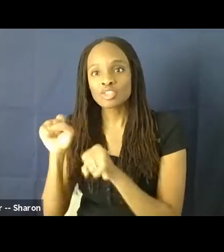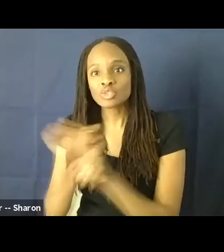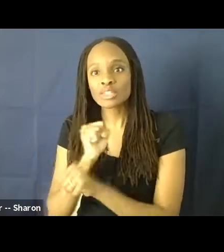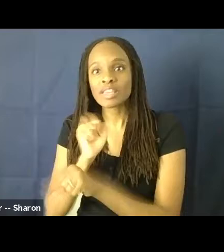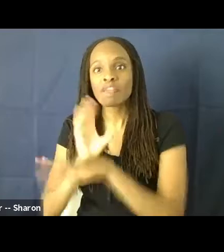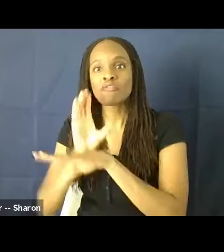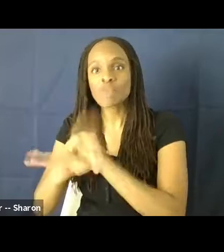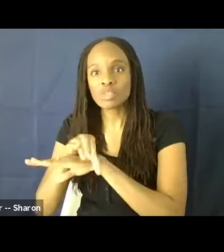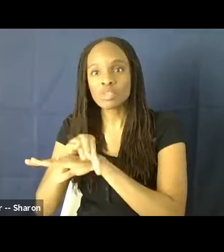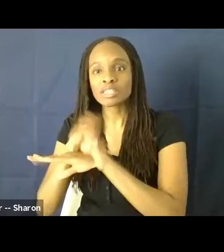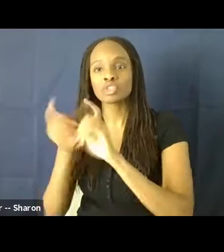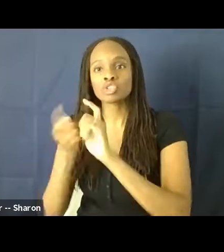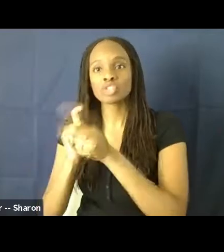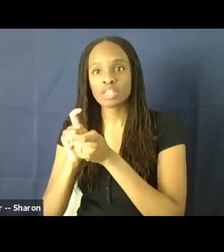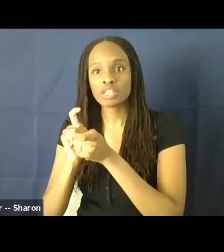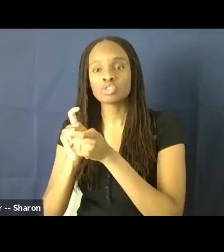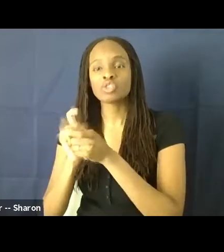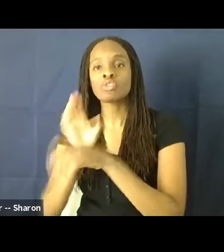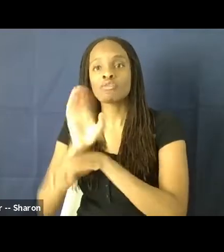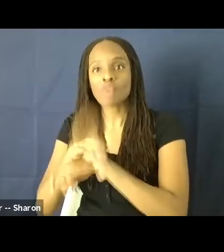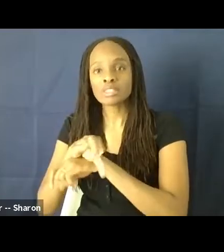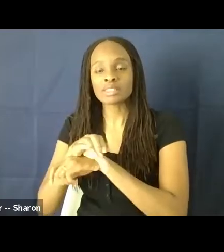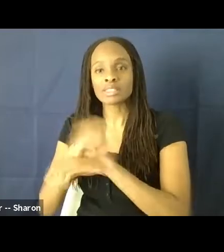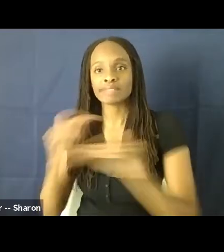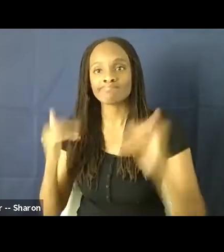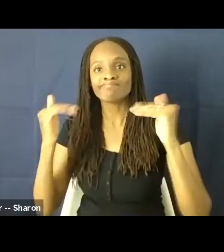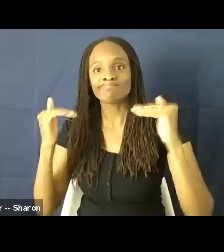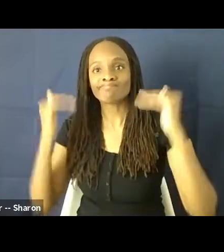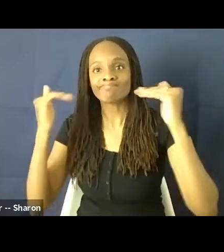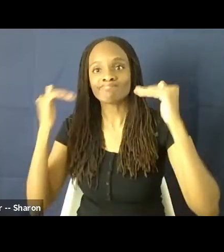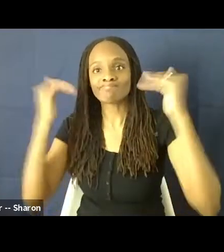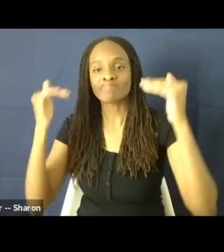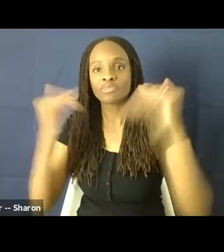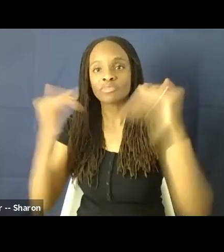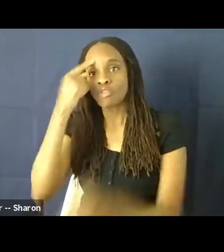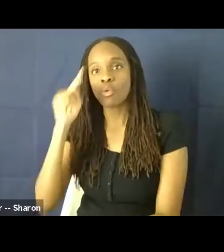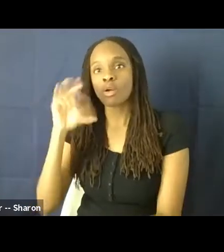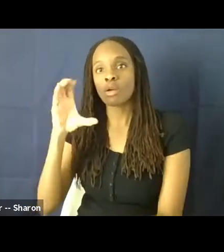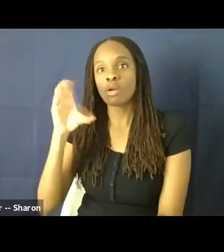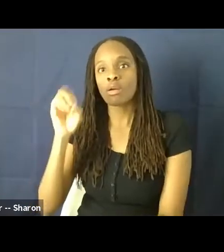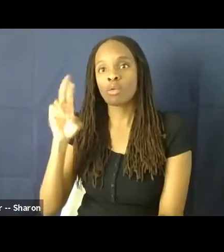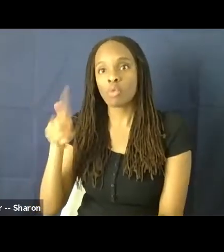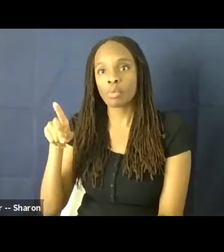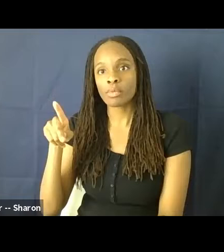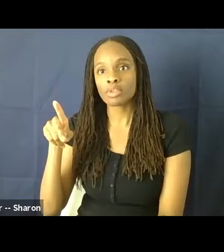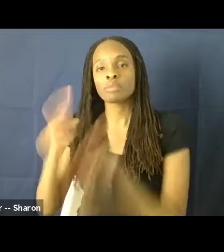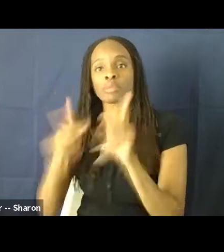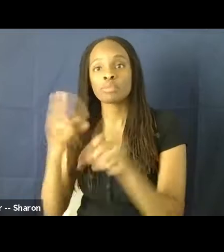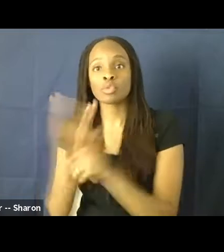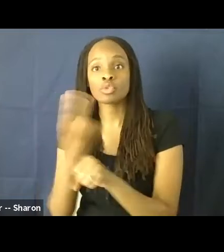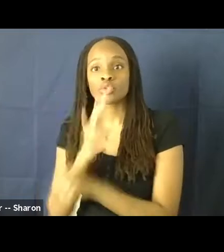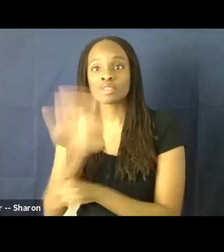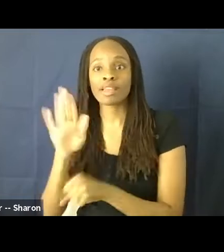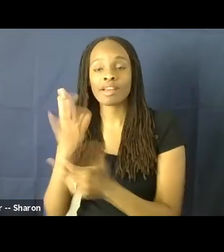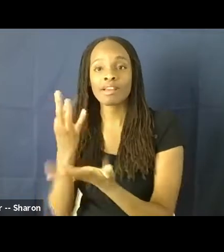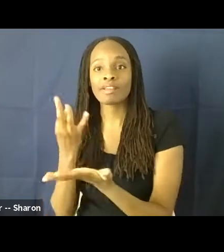and forcing progress. For instance, with corporations, people have been using their financial power